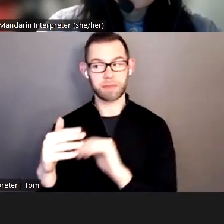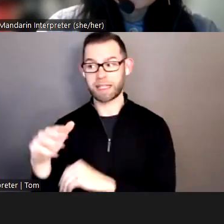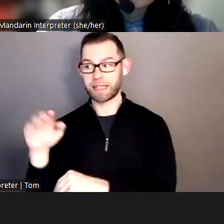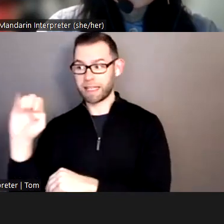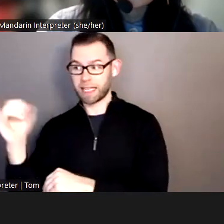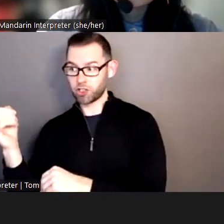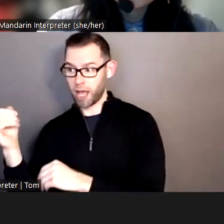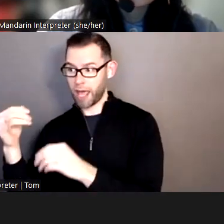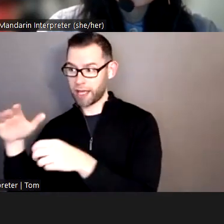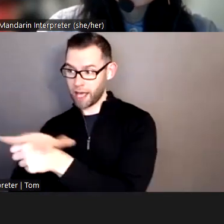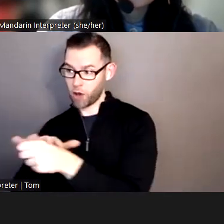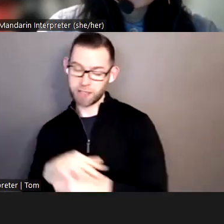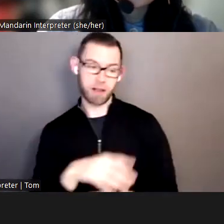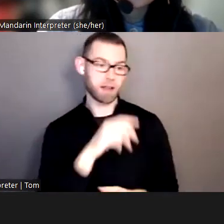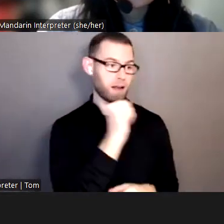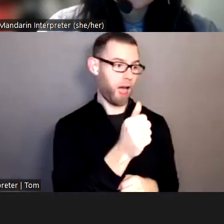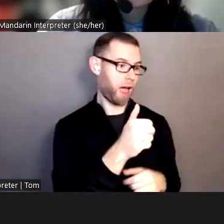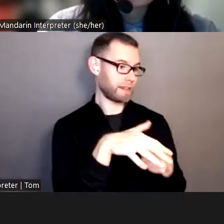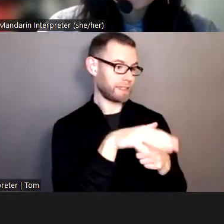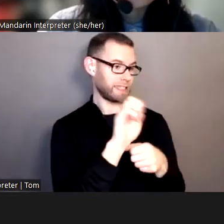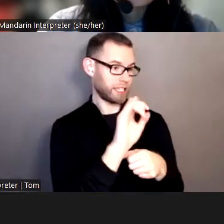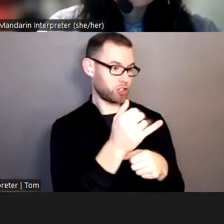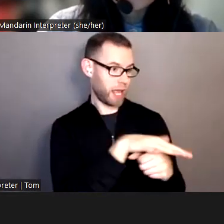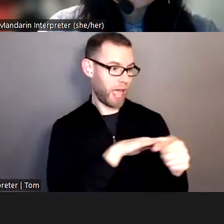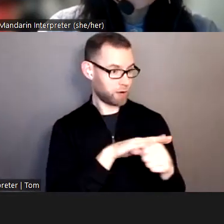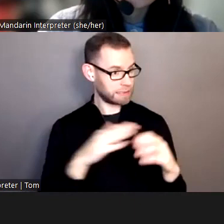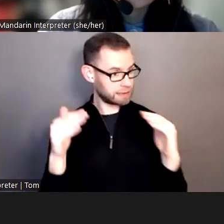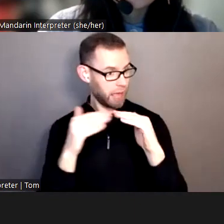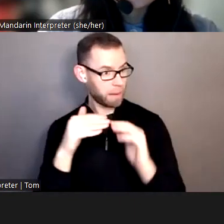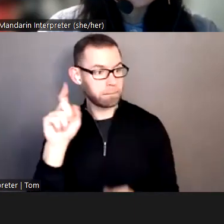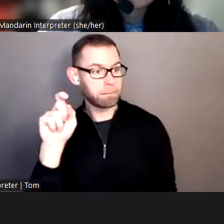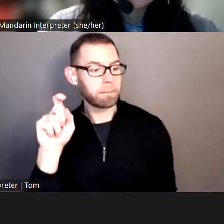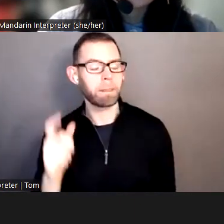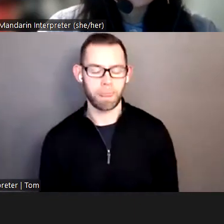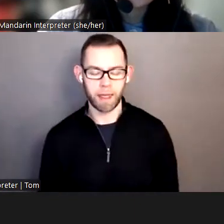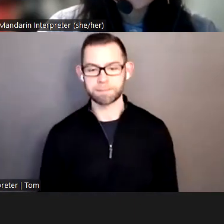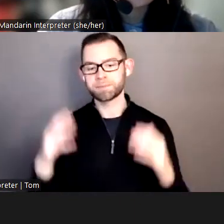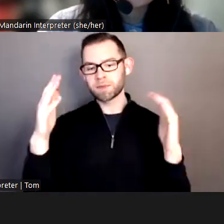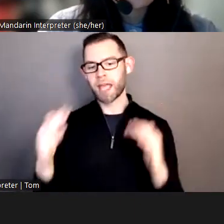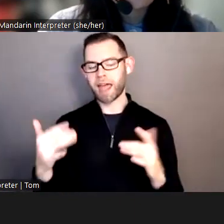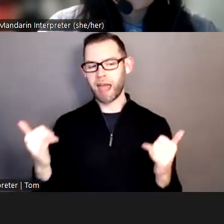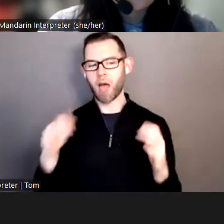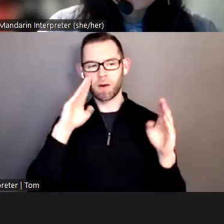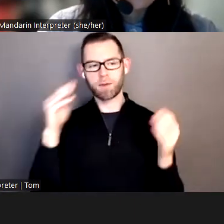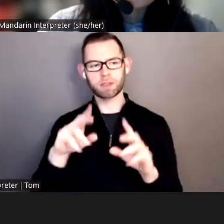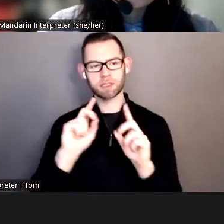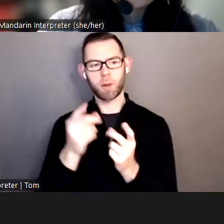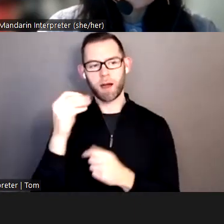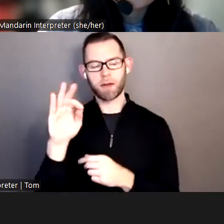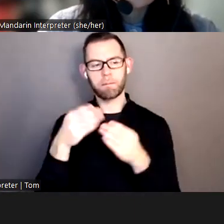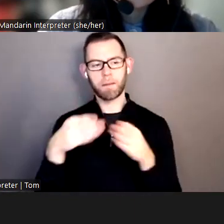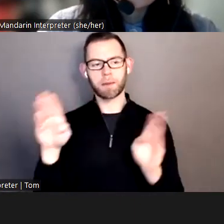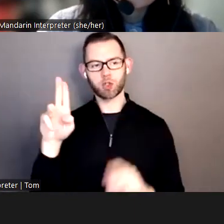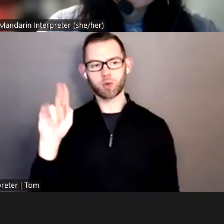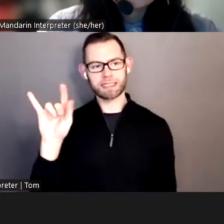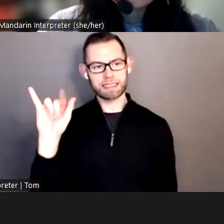Lastly, I'll talk about the Department of Public Utilities. Environmental justice should be a factor in all